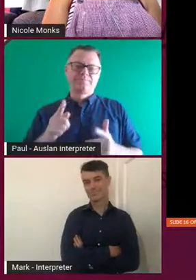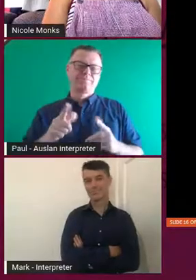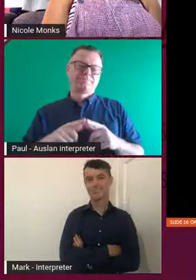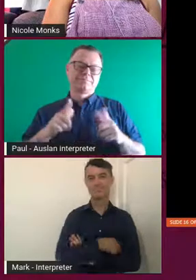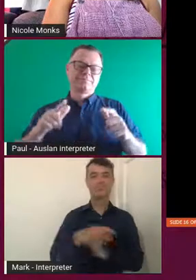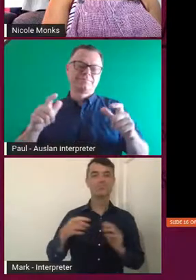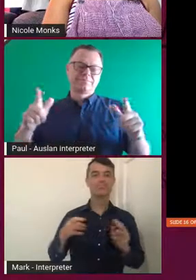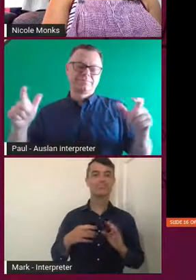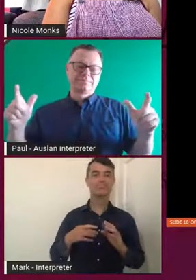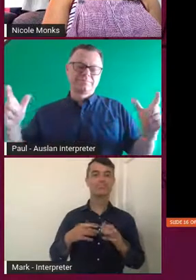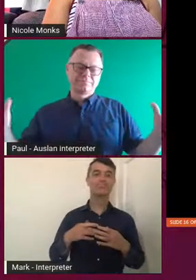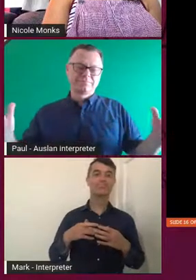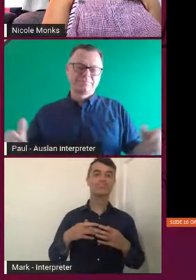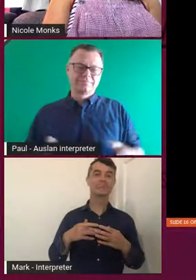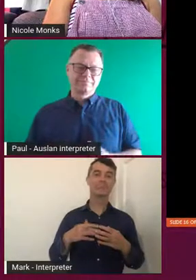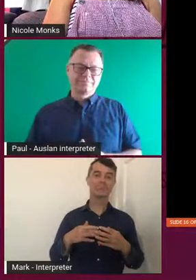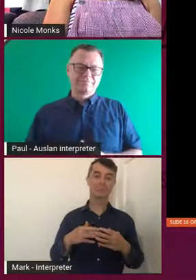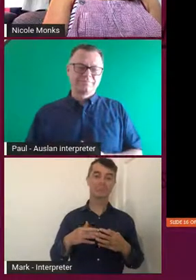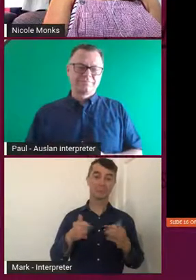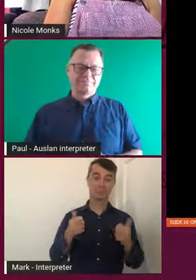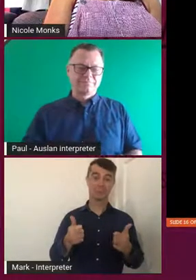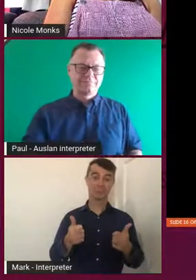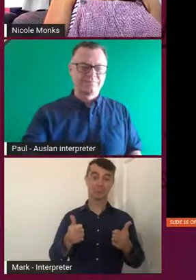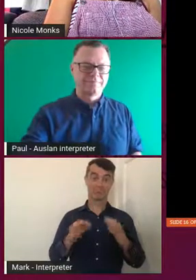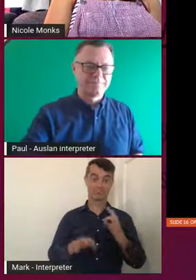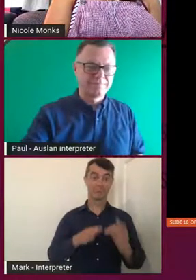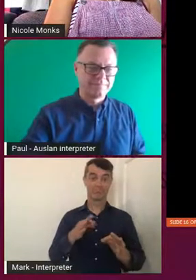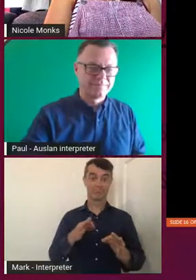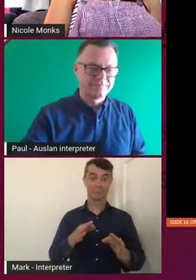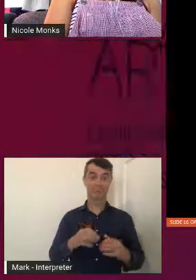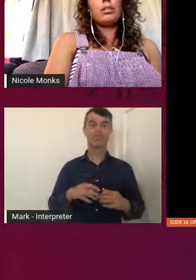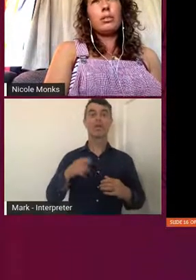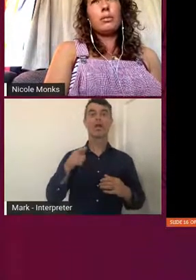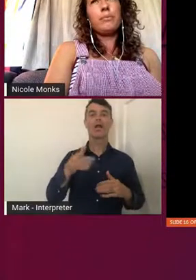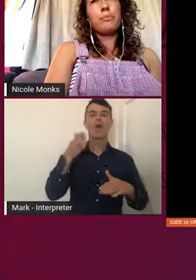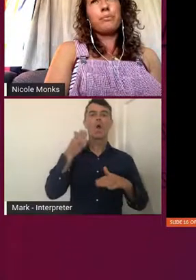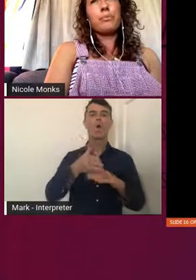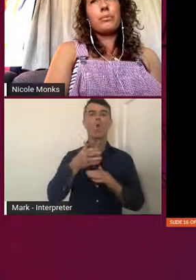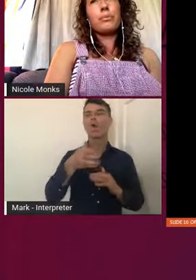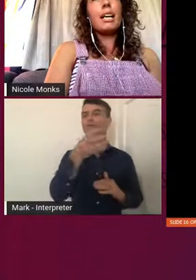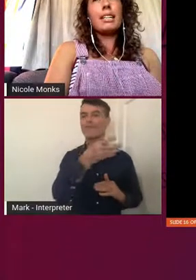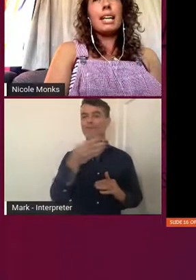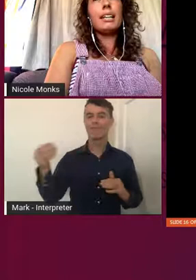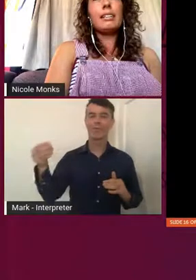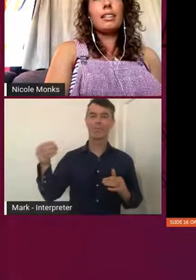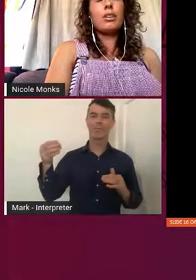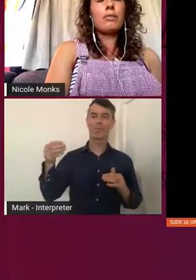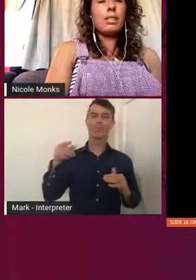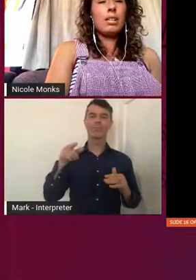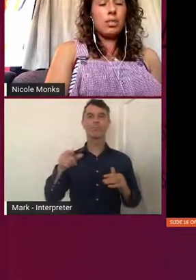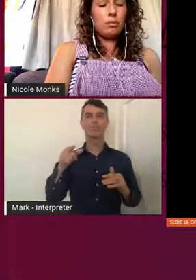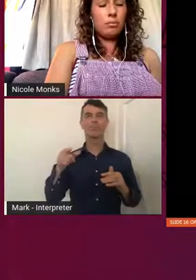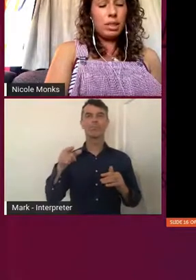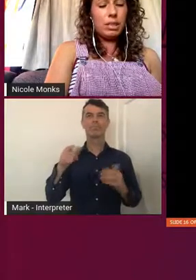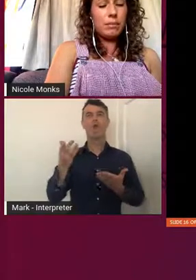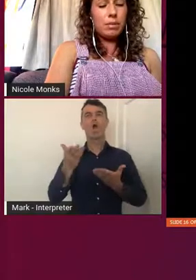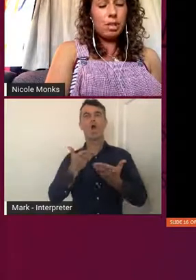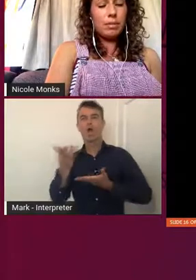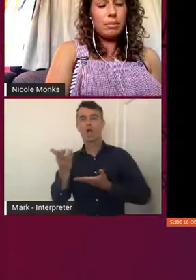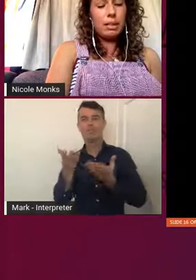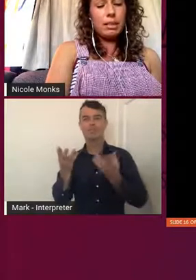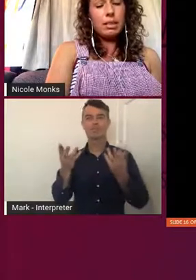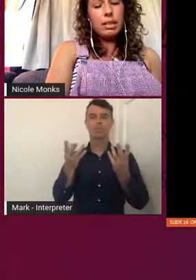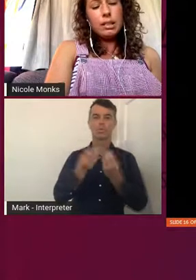undertaking. The work came from, again, a conversation with